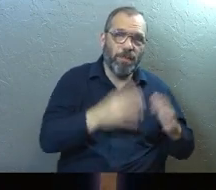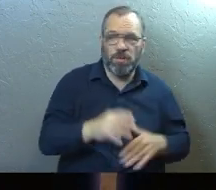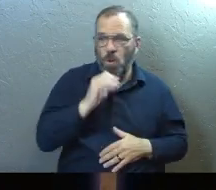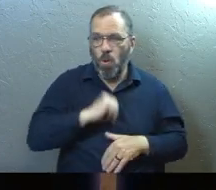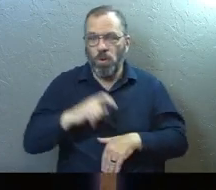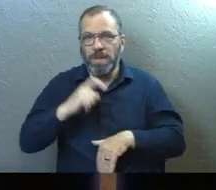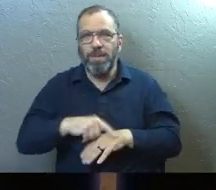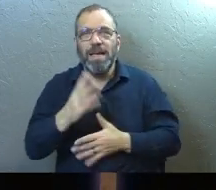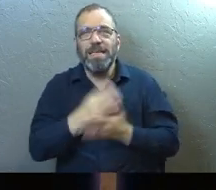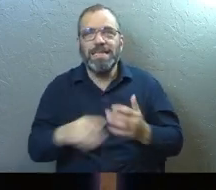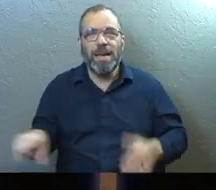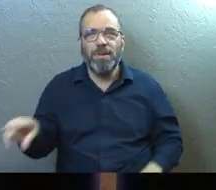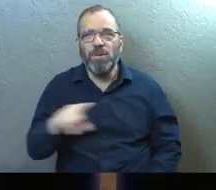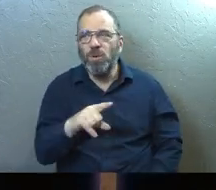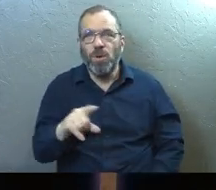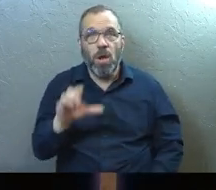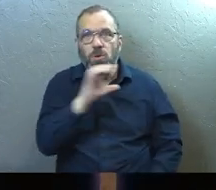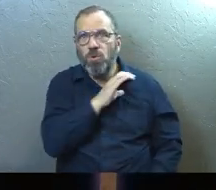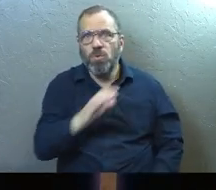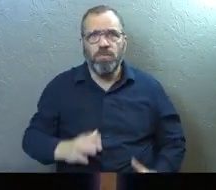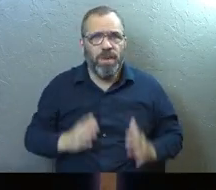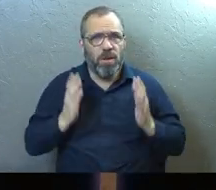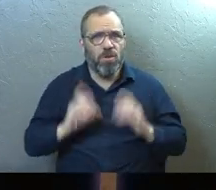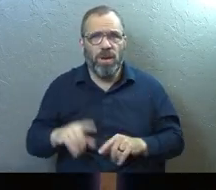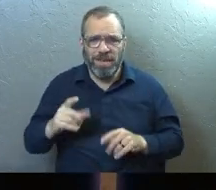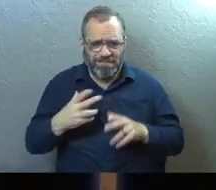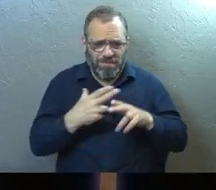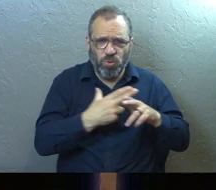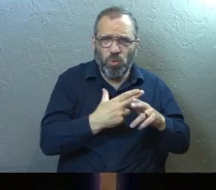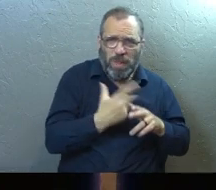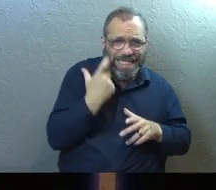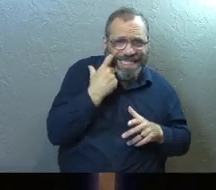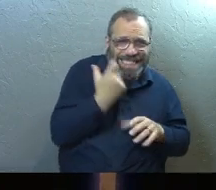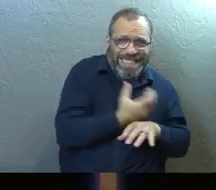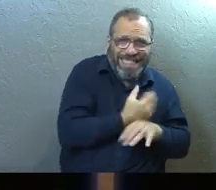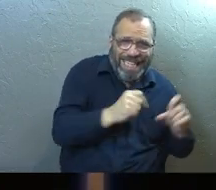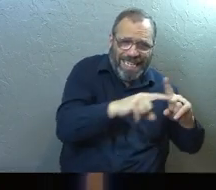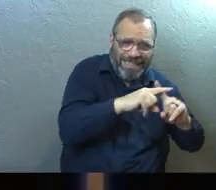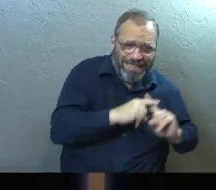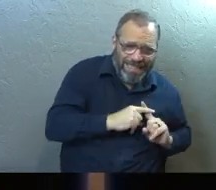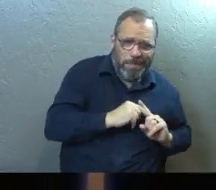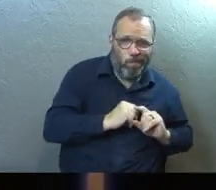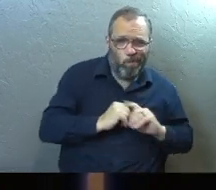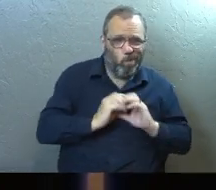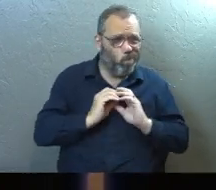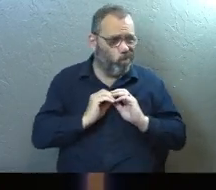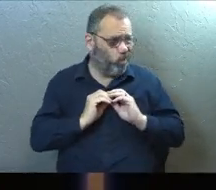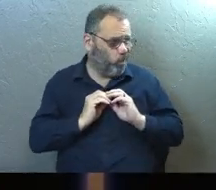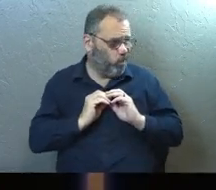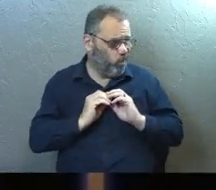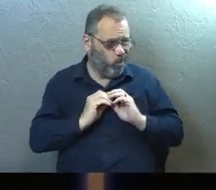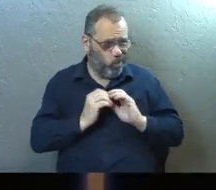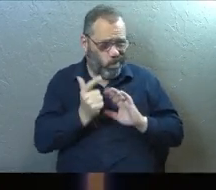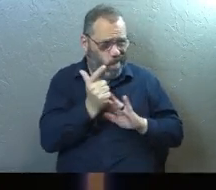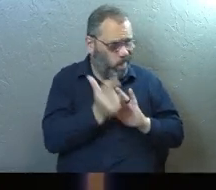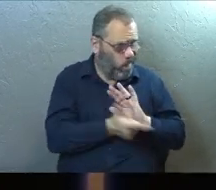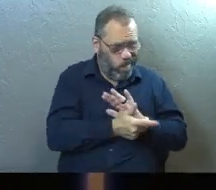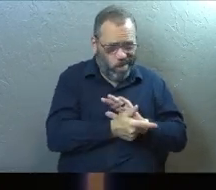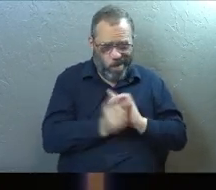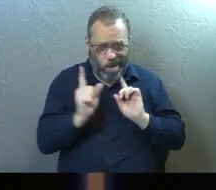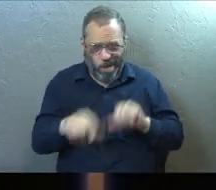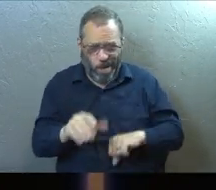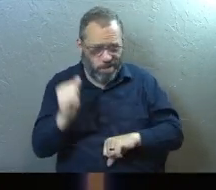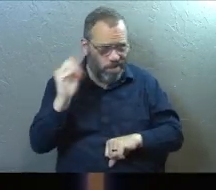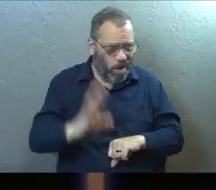Some of you have just, you've been a Christian for a very short amount of time. And you're like, is this even legal? Like, can I